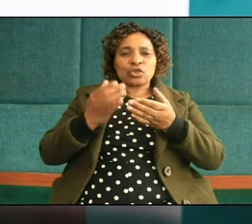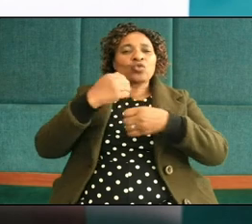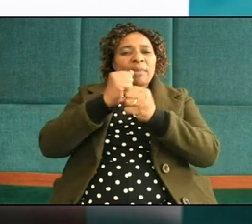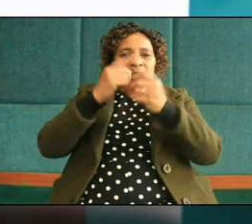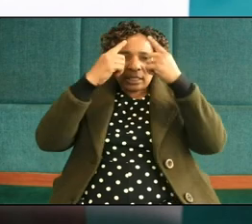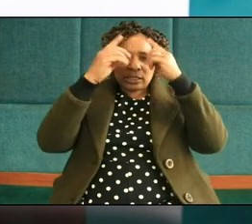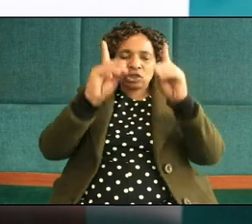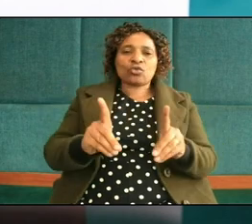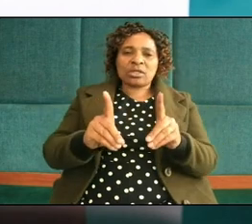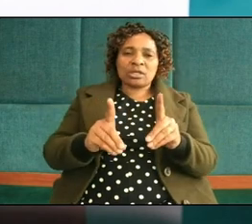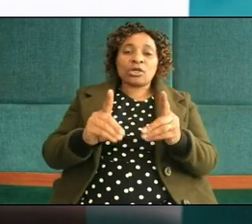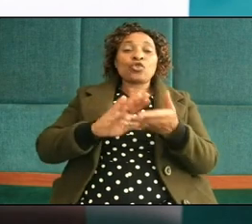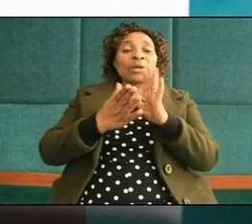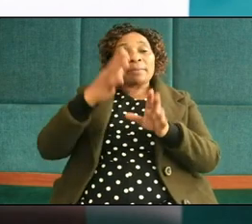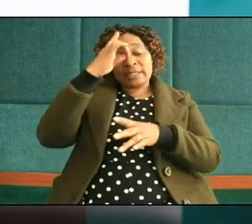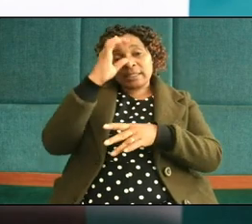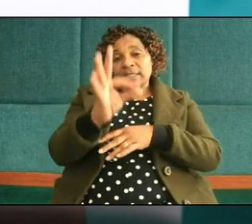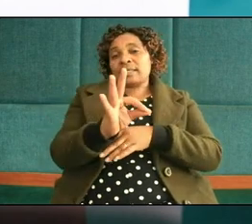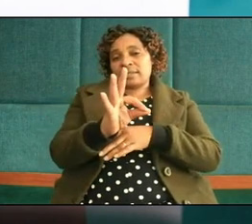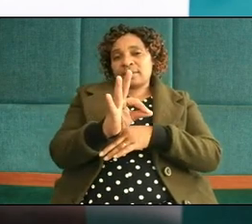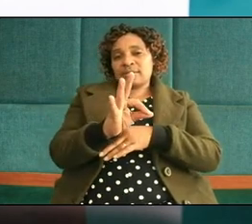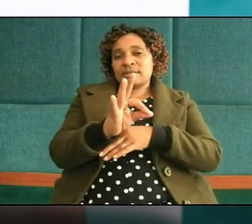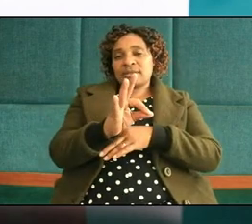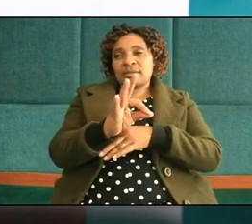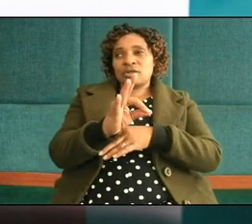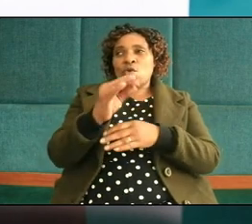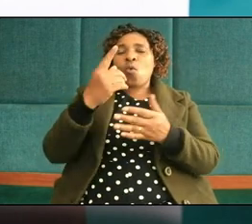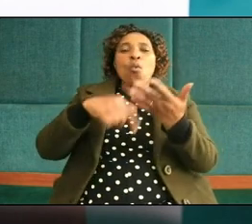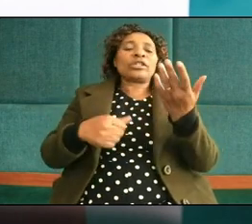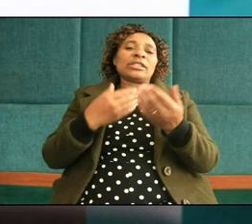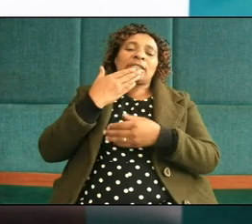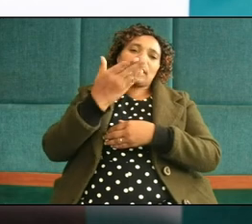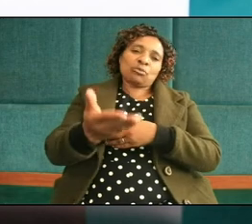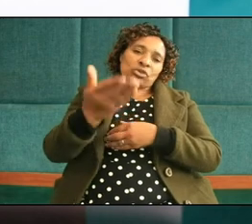need to be serious on what we are doing what is the response